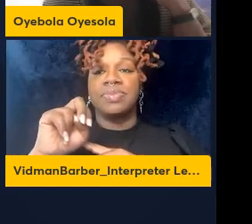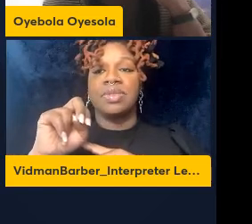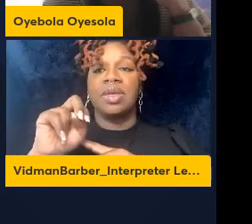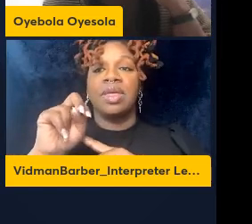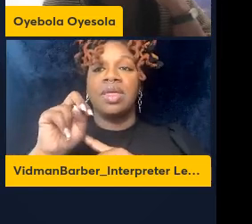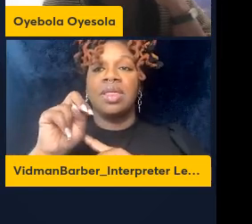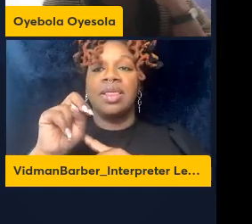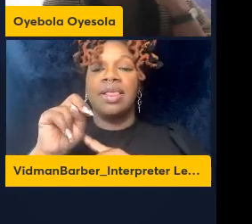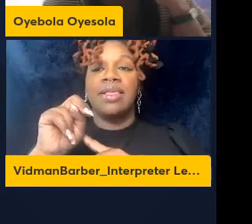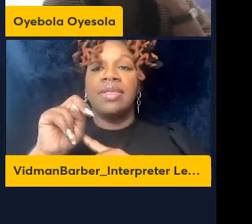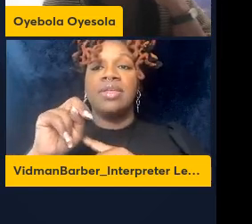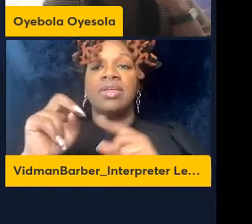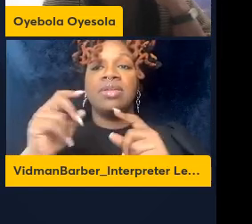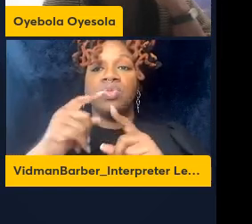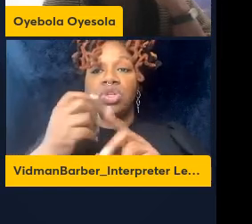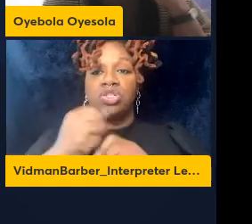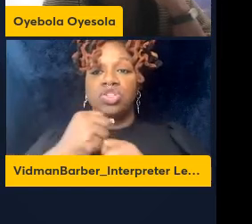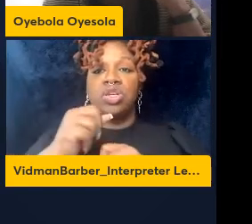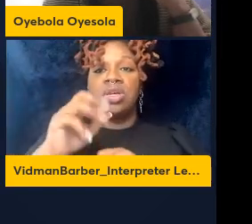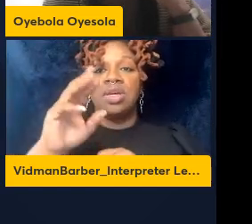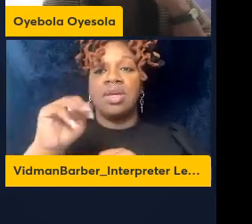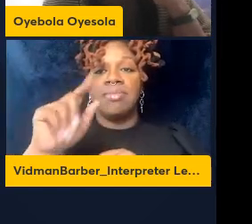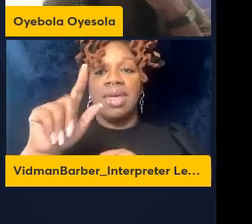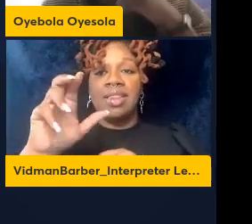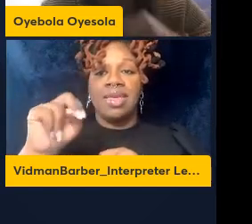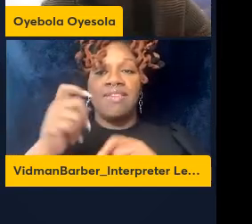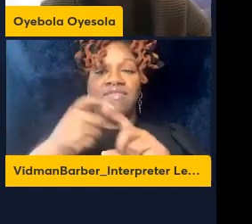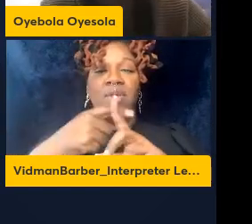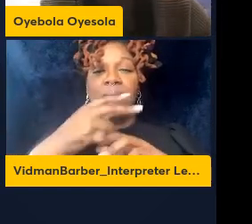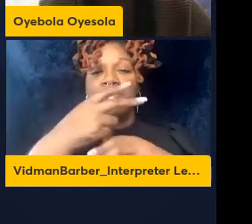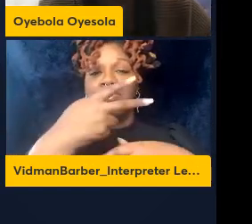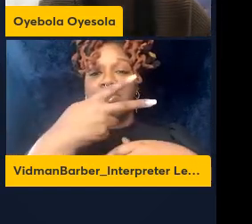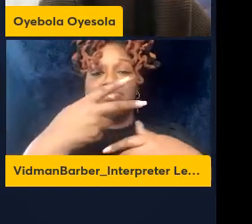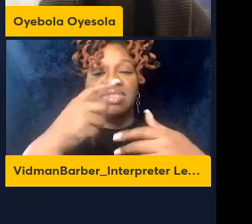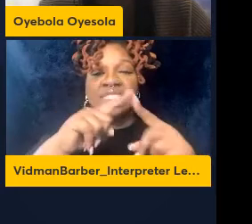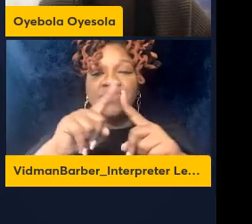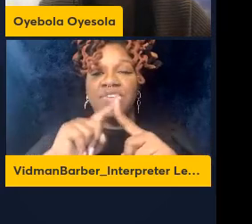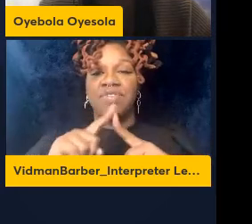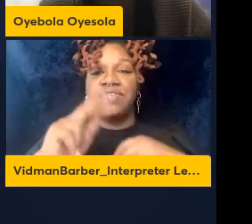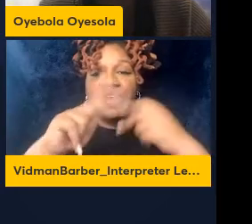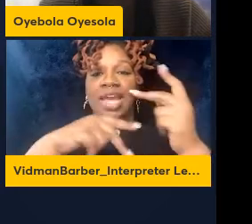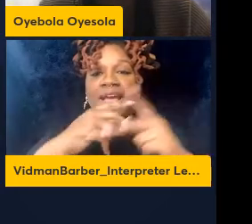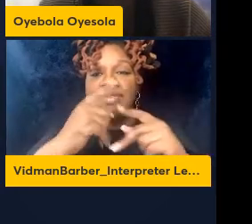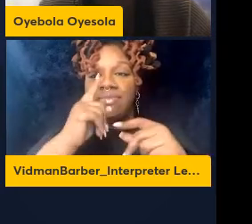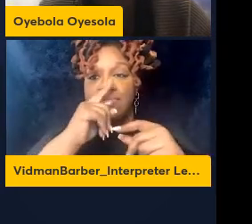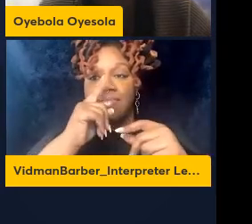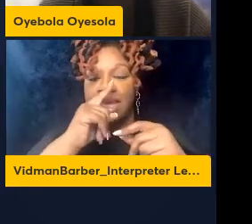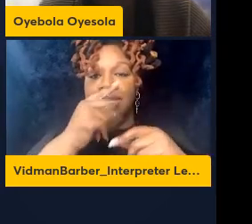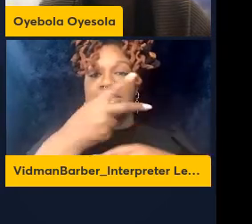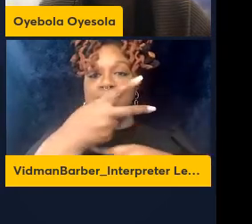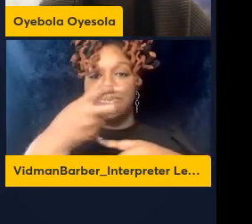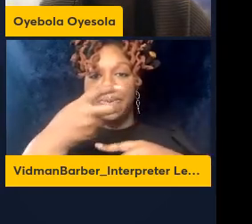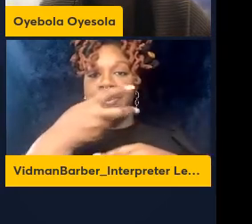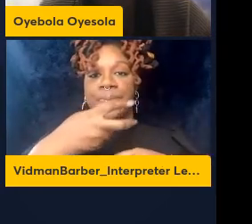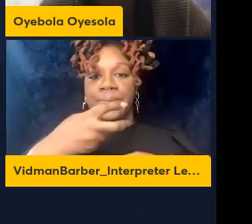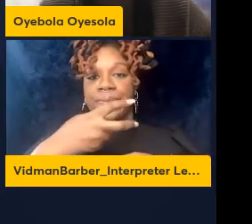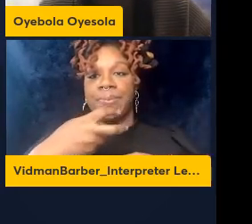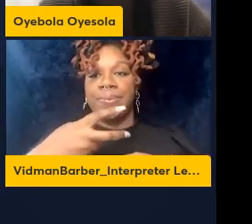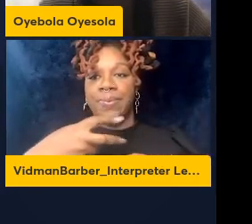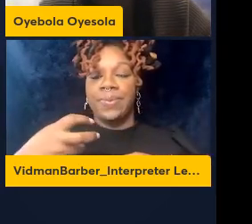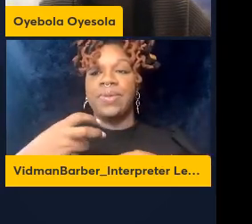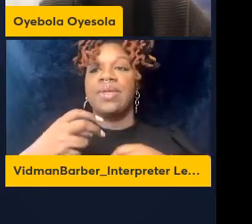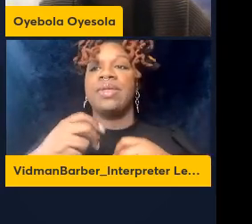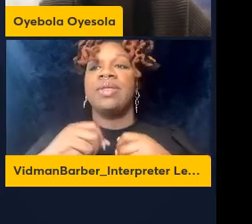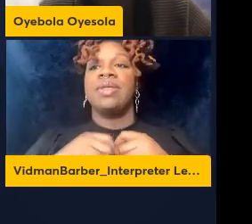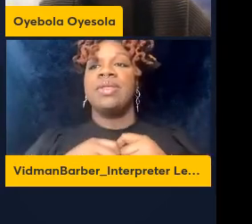hemline from all the different strain of mice that we were looking at and then we had some as media alone